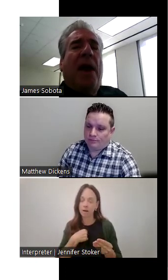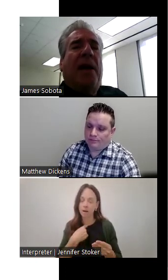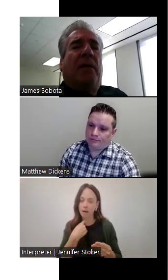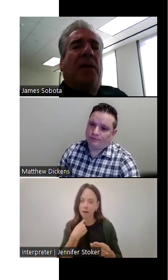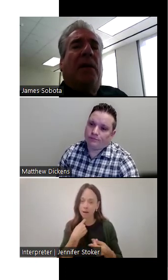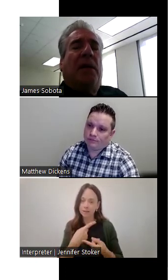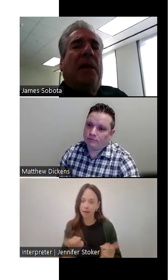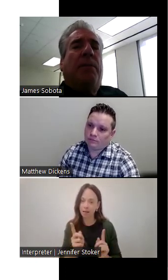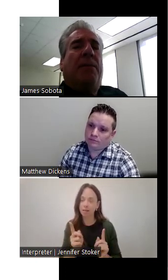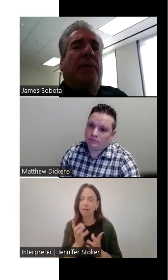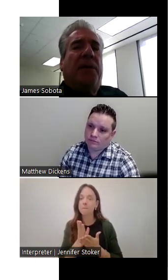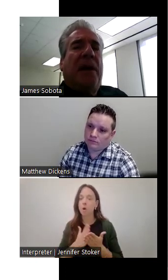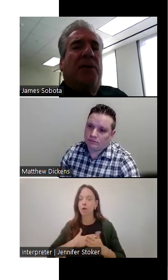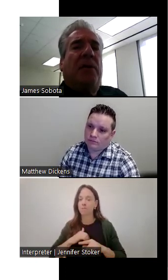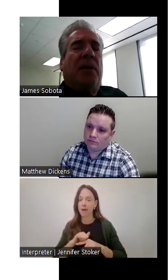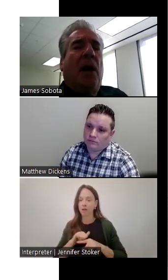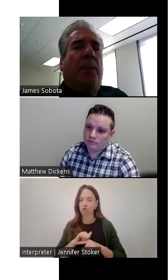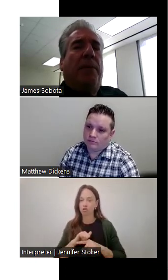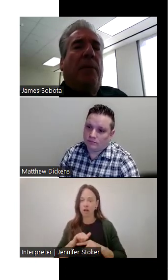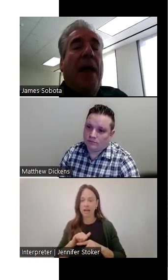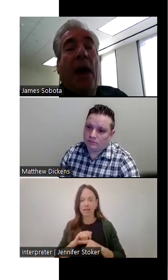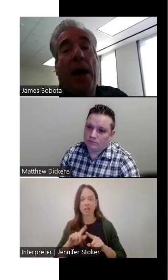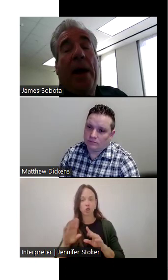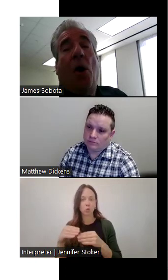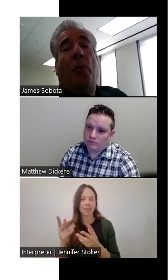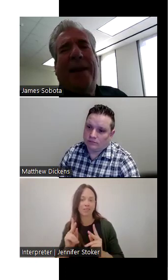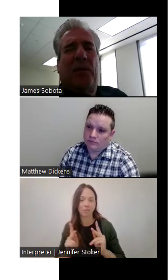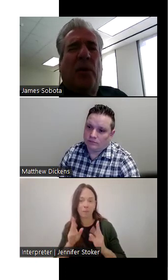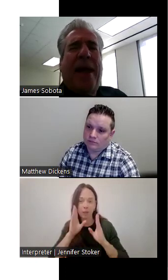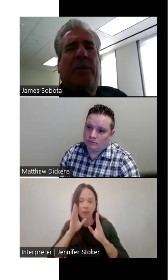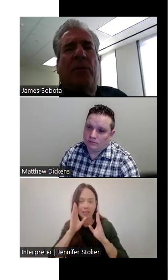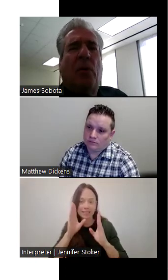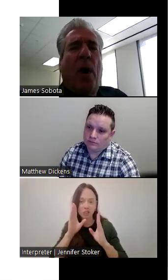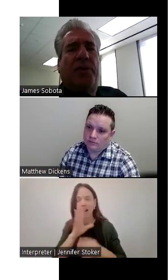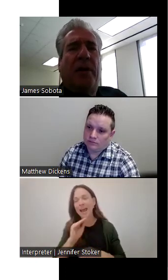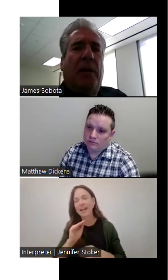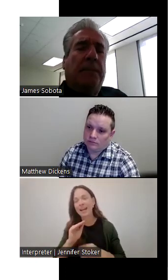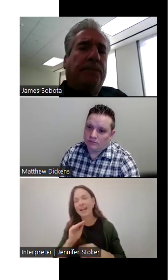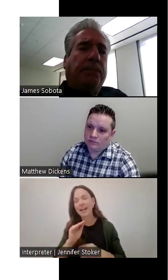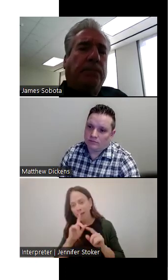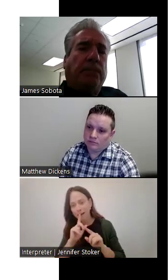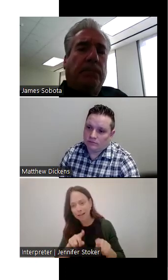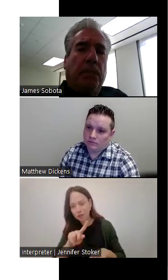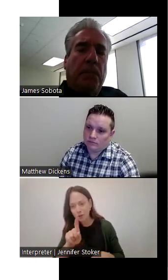part of my training to get people's attention to help people. And I, and I hope that sort of answered your question.